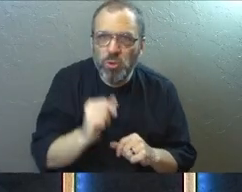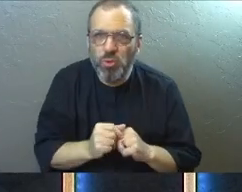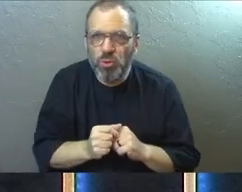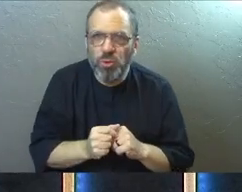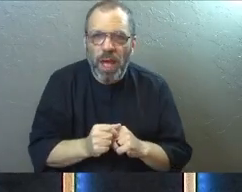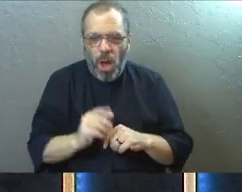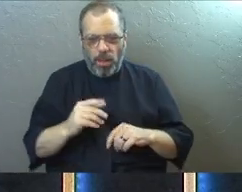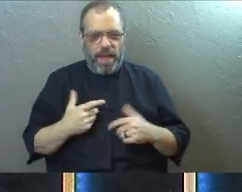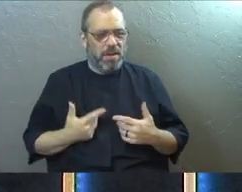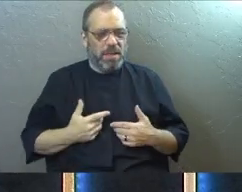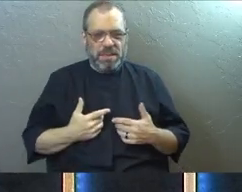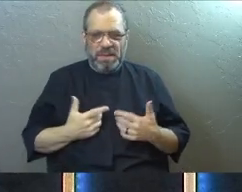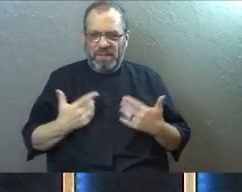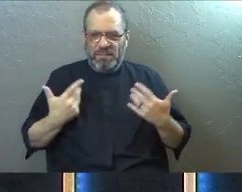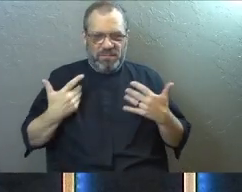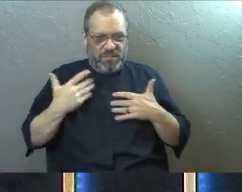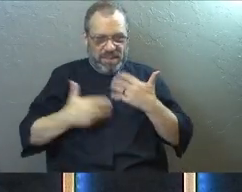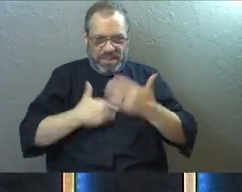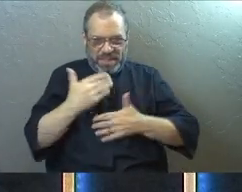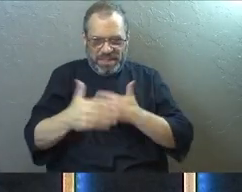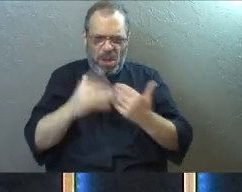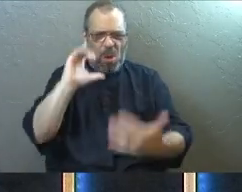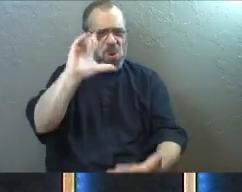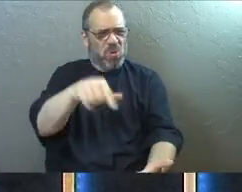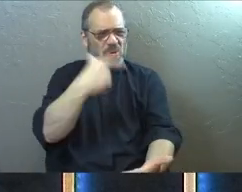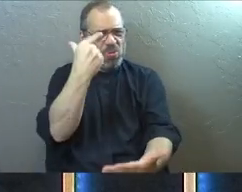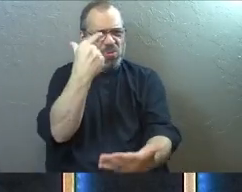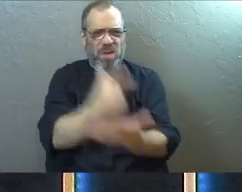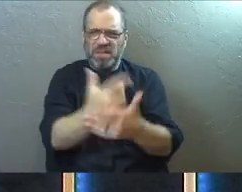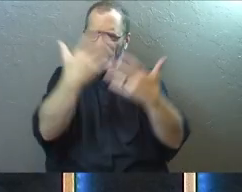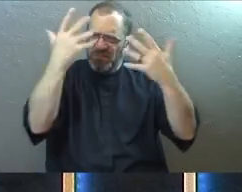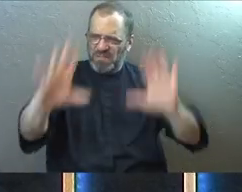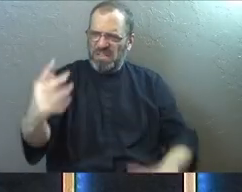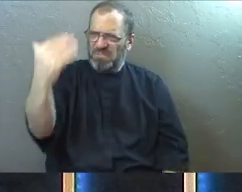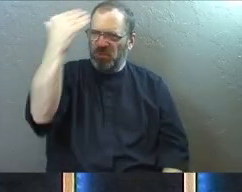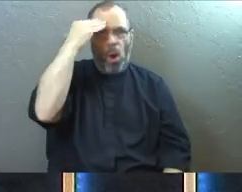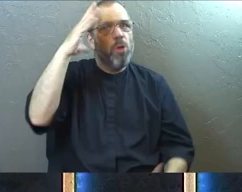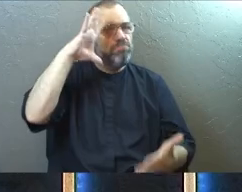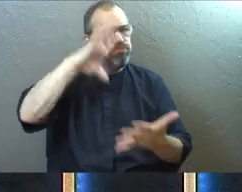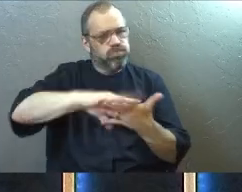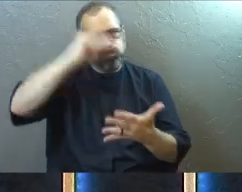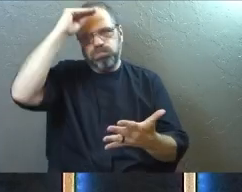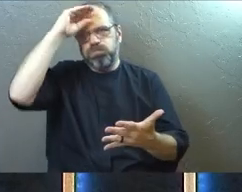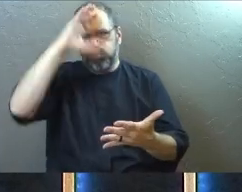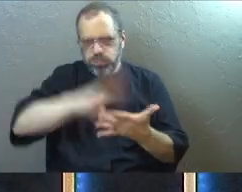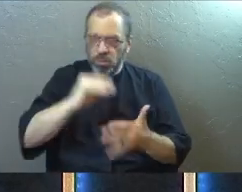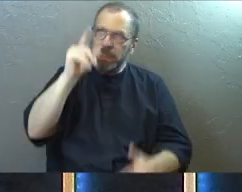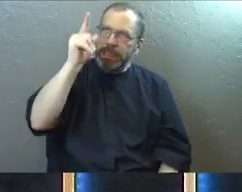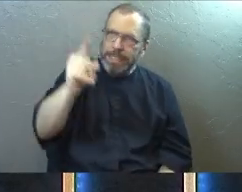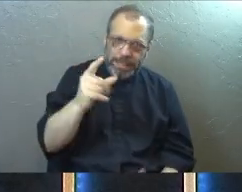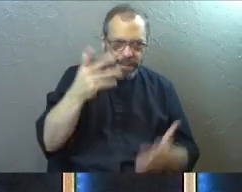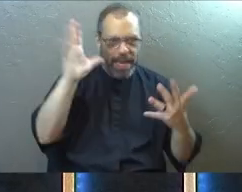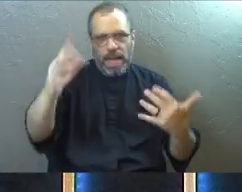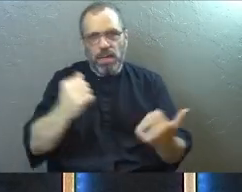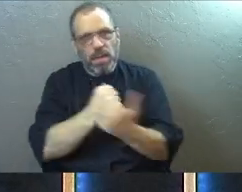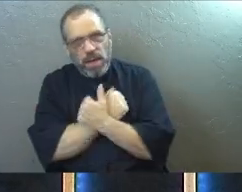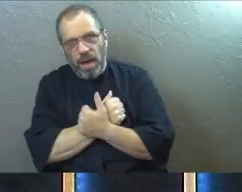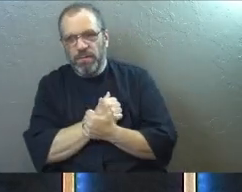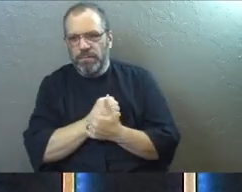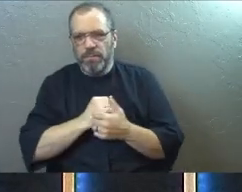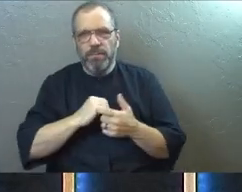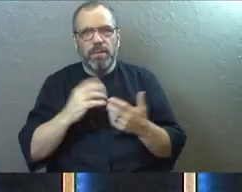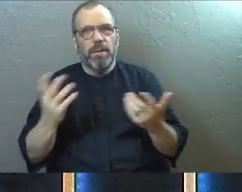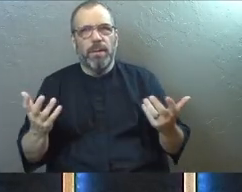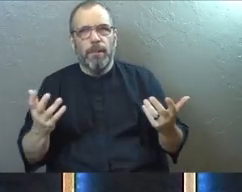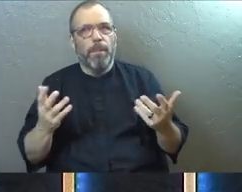come at this place where you've arrived, you know all about it, but you're going to constantly be learning more about who he is and what his love is